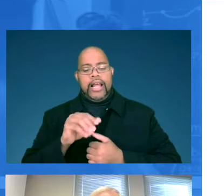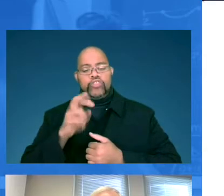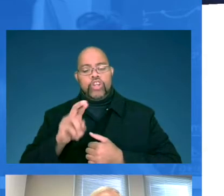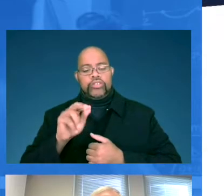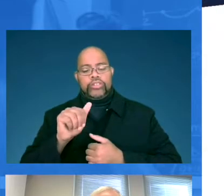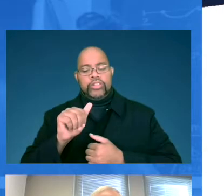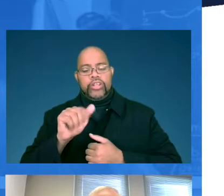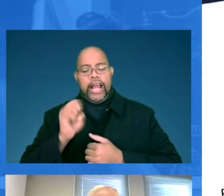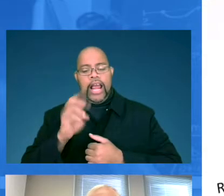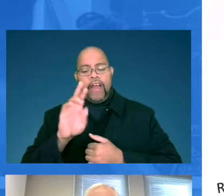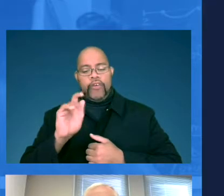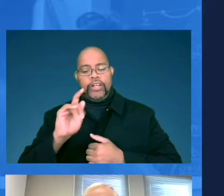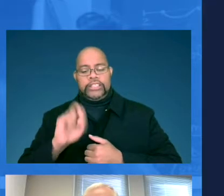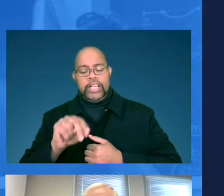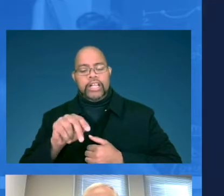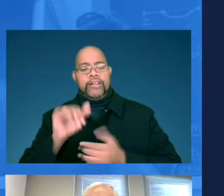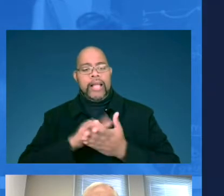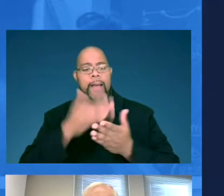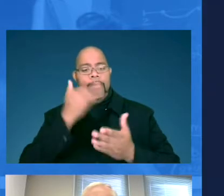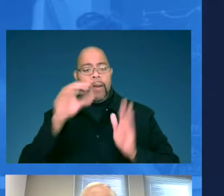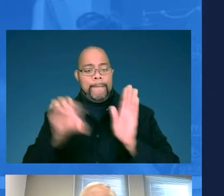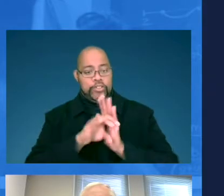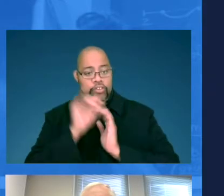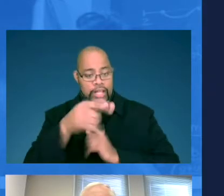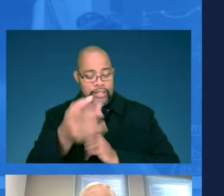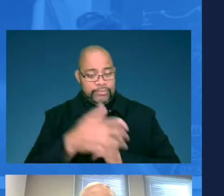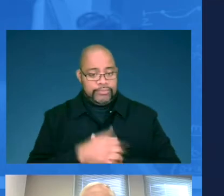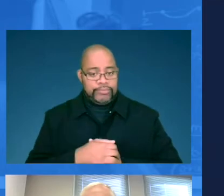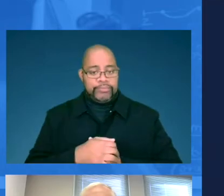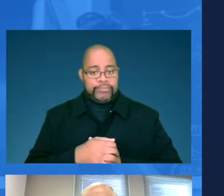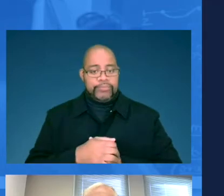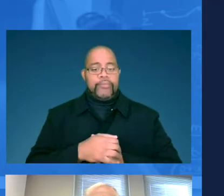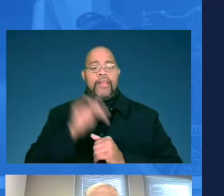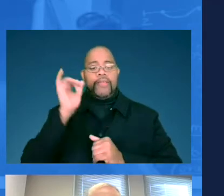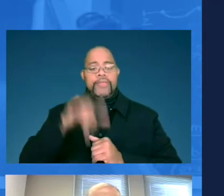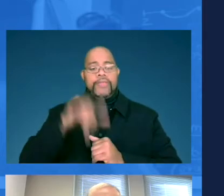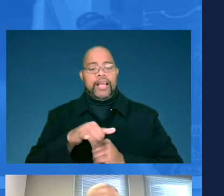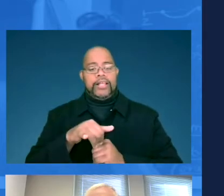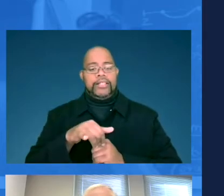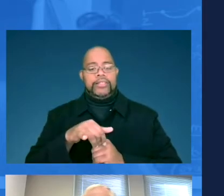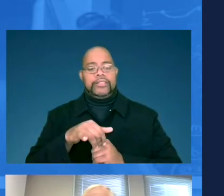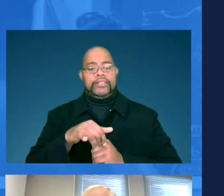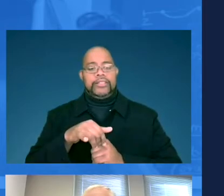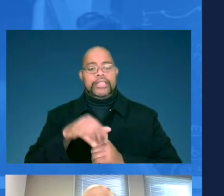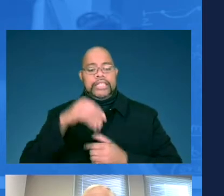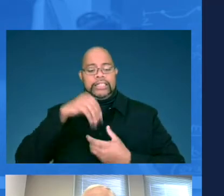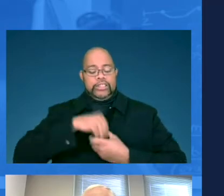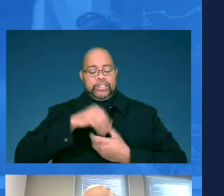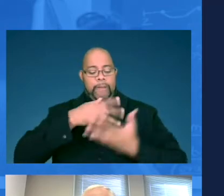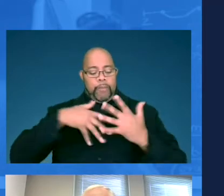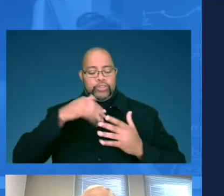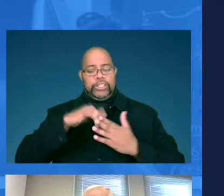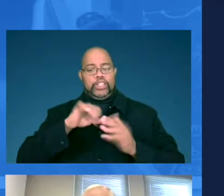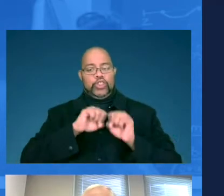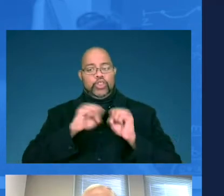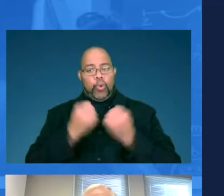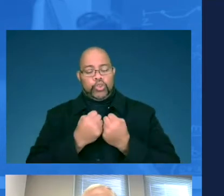better picture of it, and essentially, the intra-personal would be the social domain, inter,